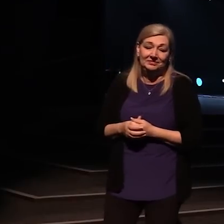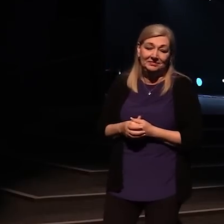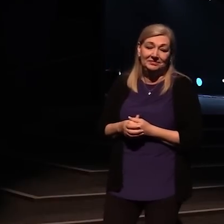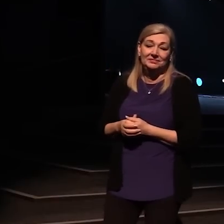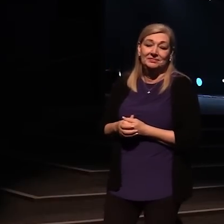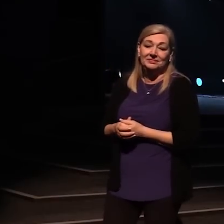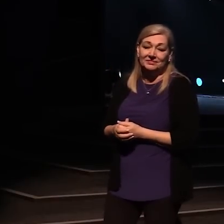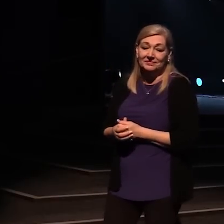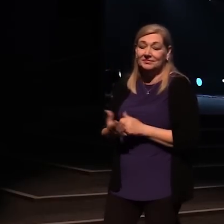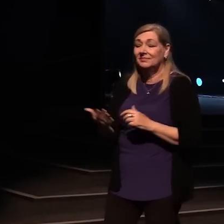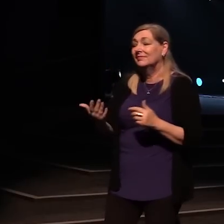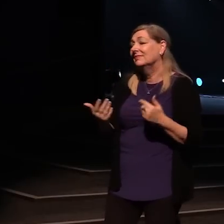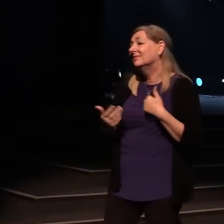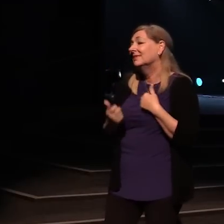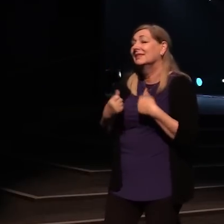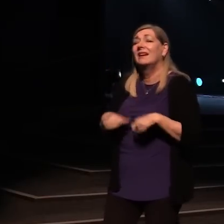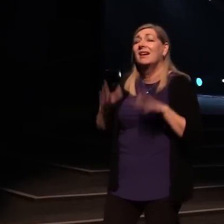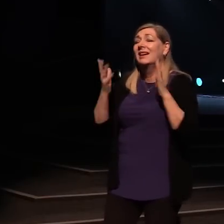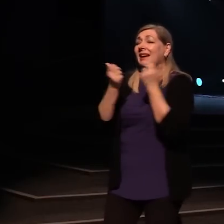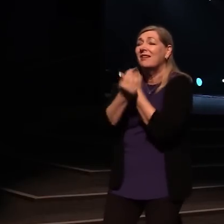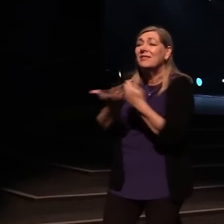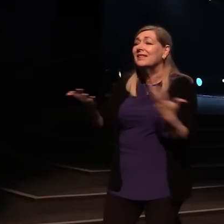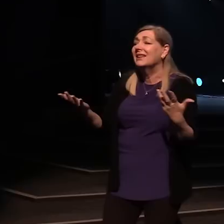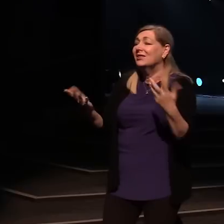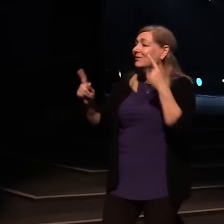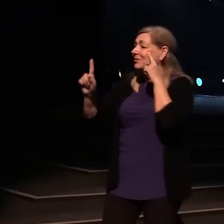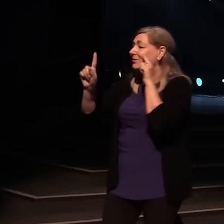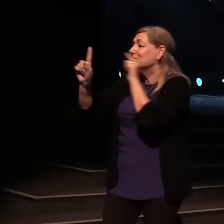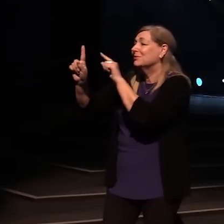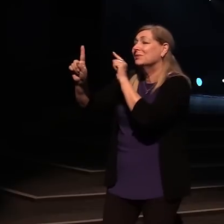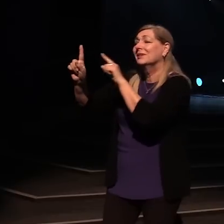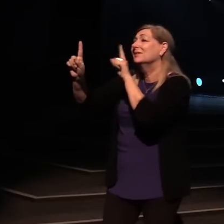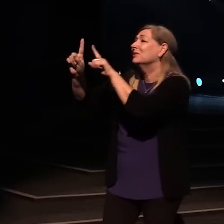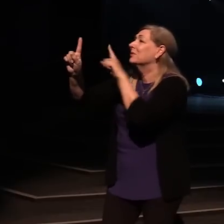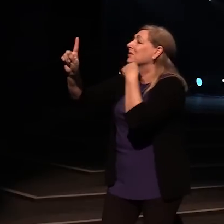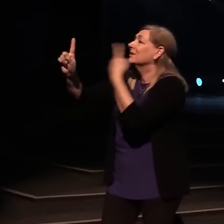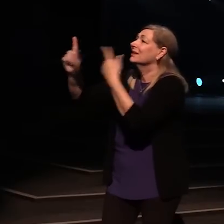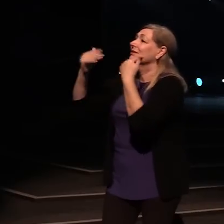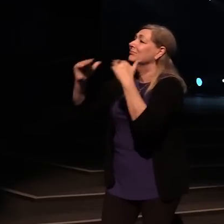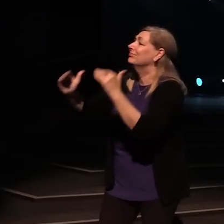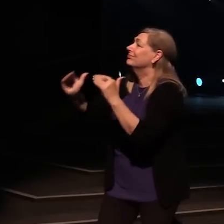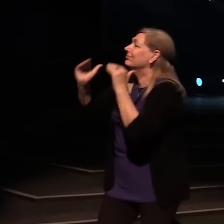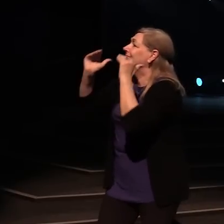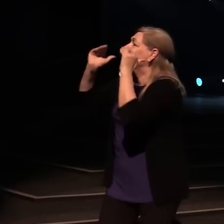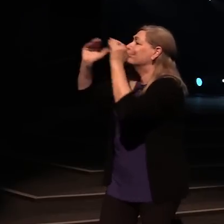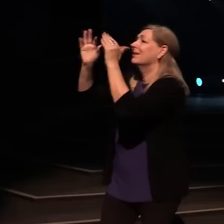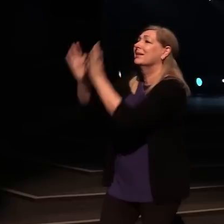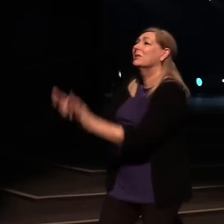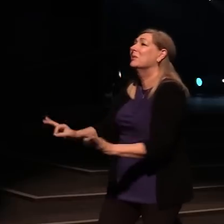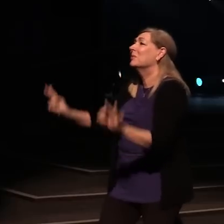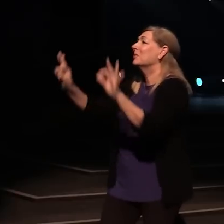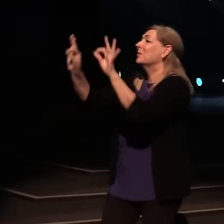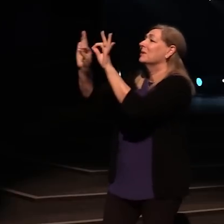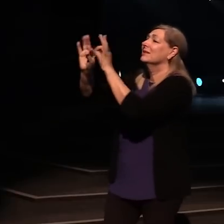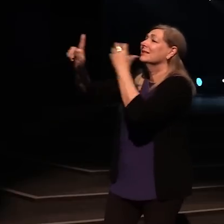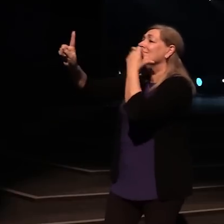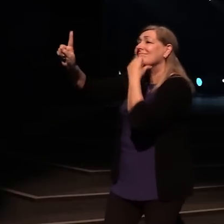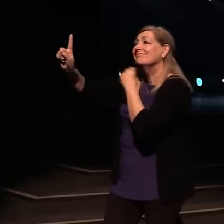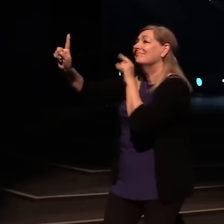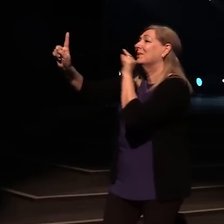I give my all You're worth it, you're worth it,